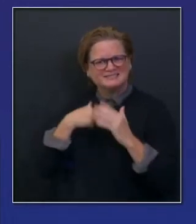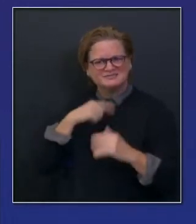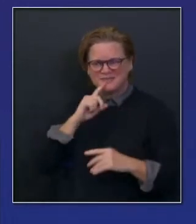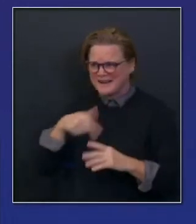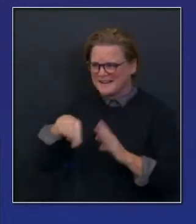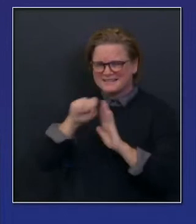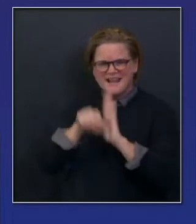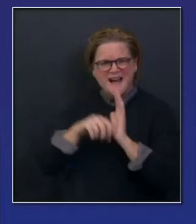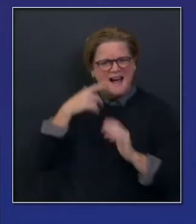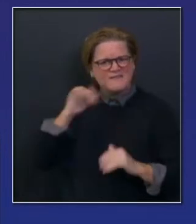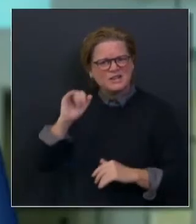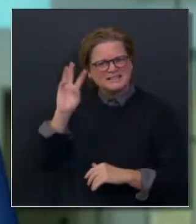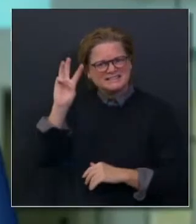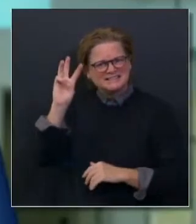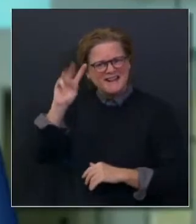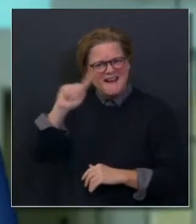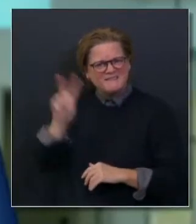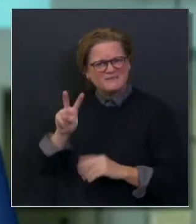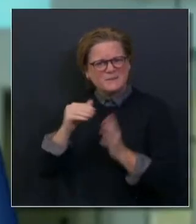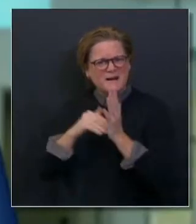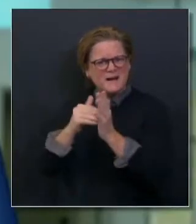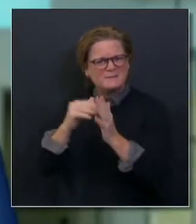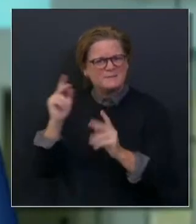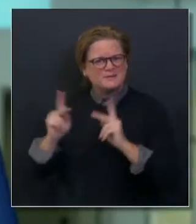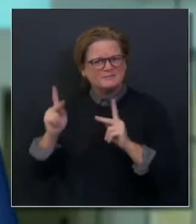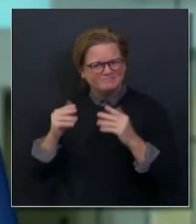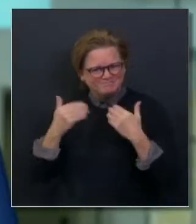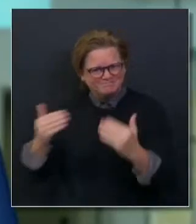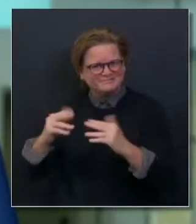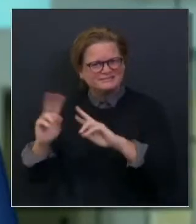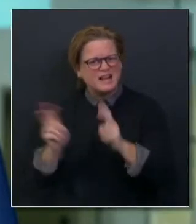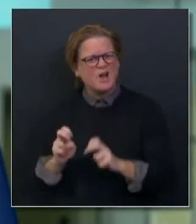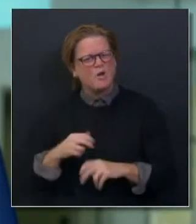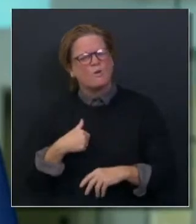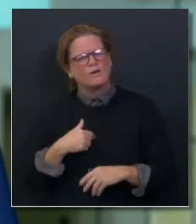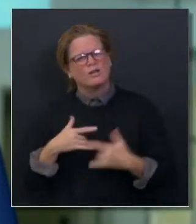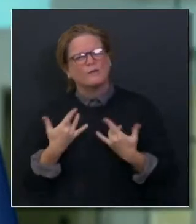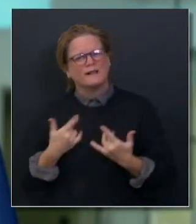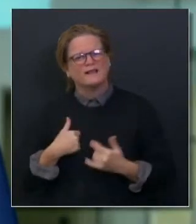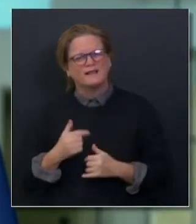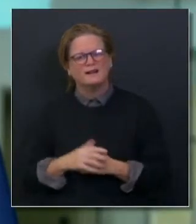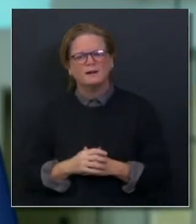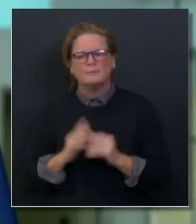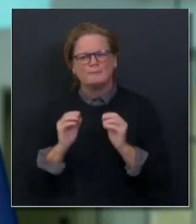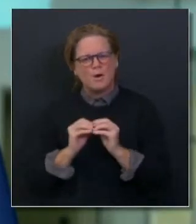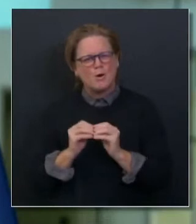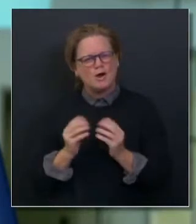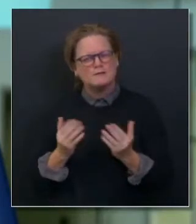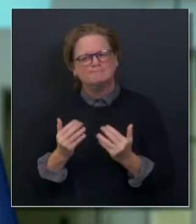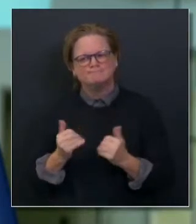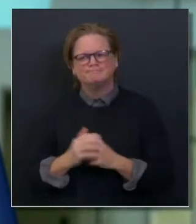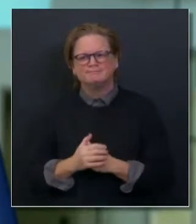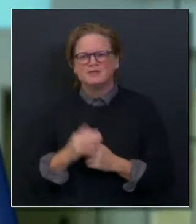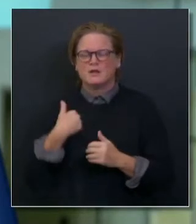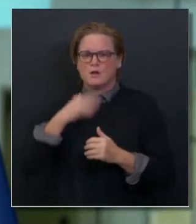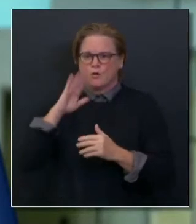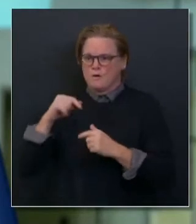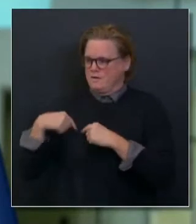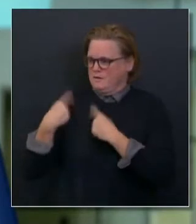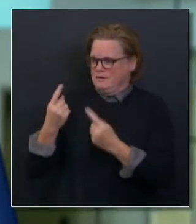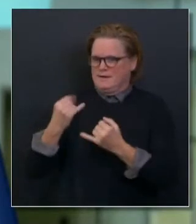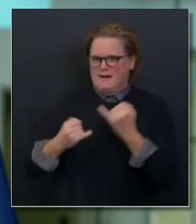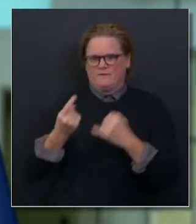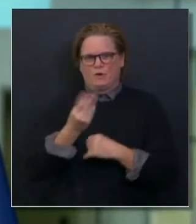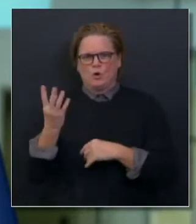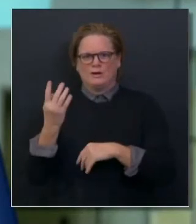few days. So, look, it's been an enlivening few days in the context of the vaccines arriving. More